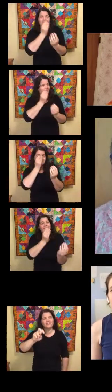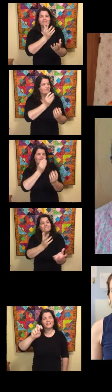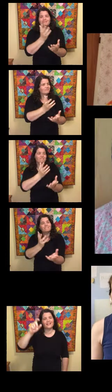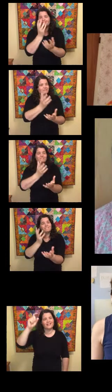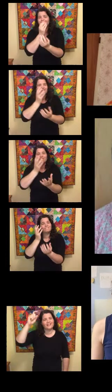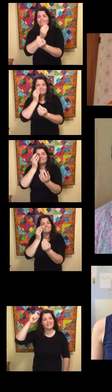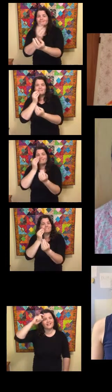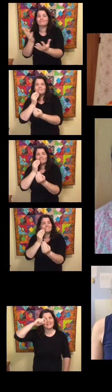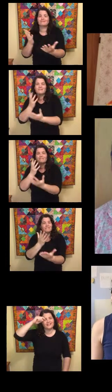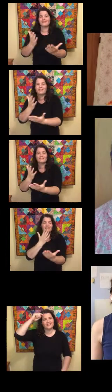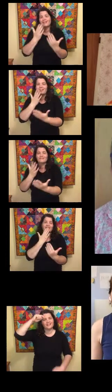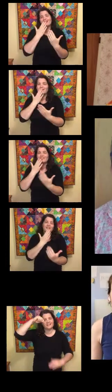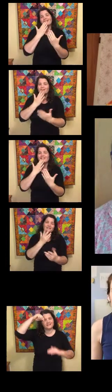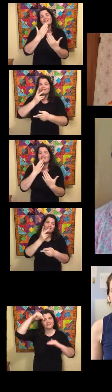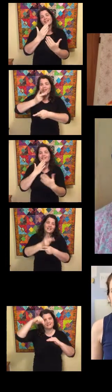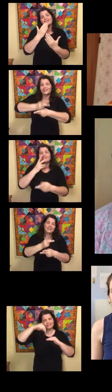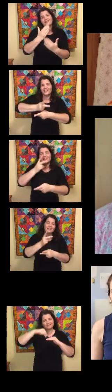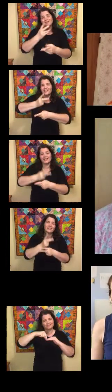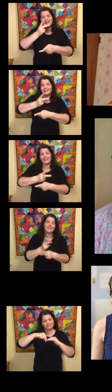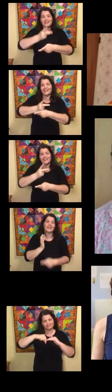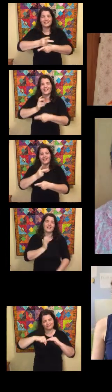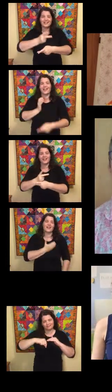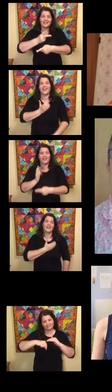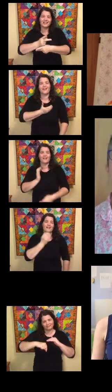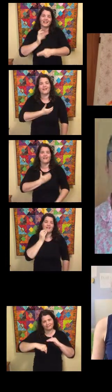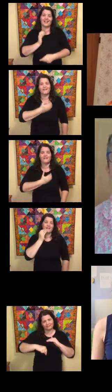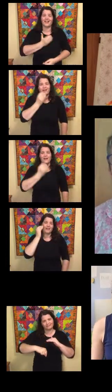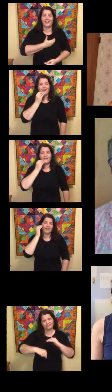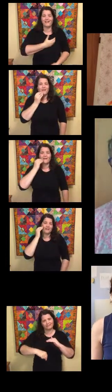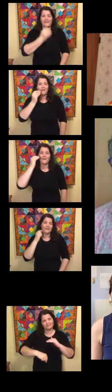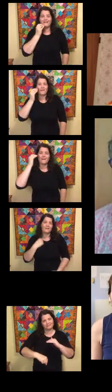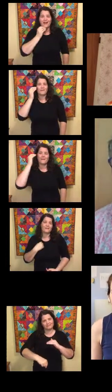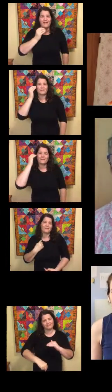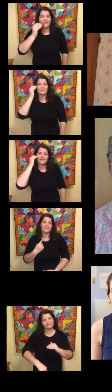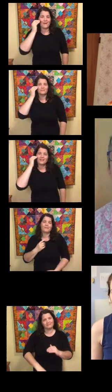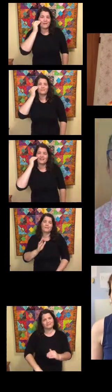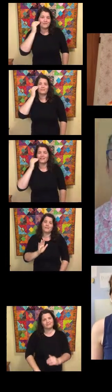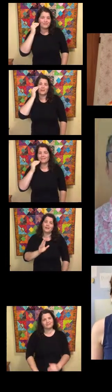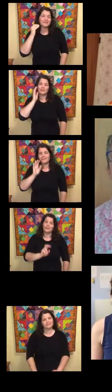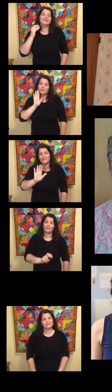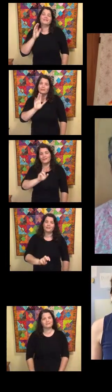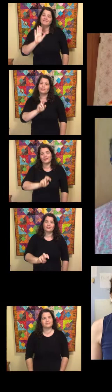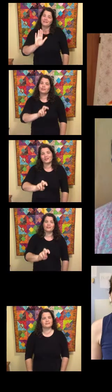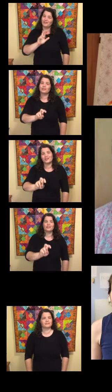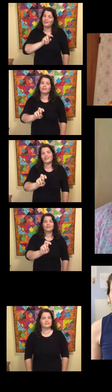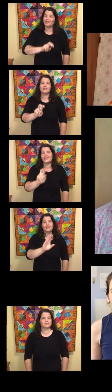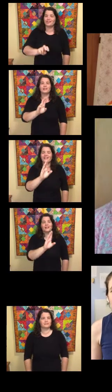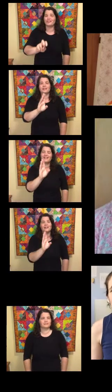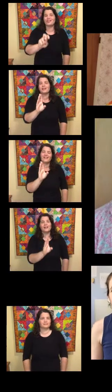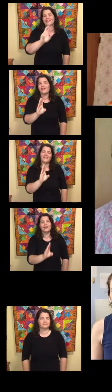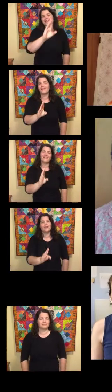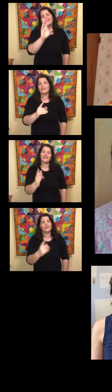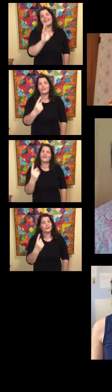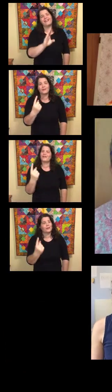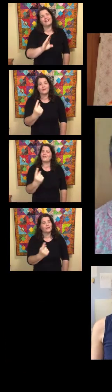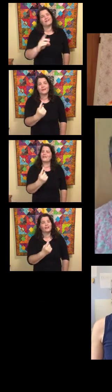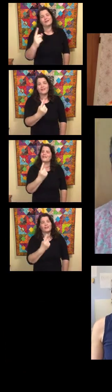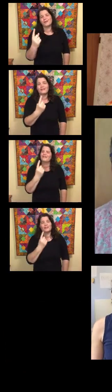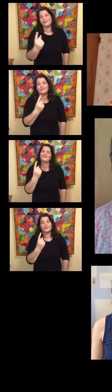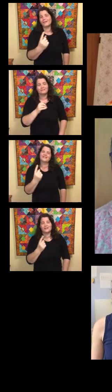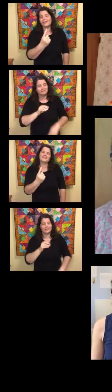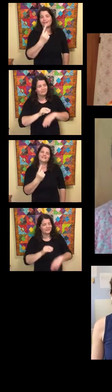of us so others might know, and thank you for taking care of our homes. May your journey